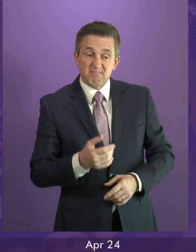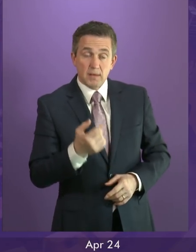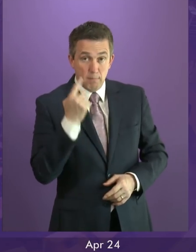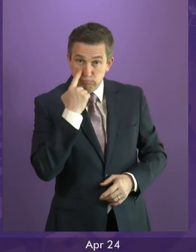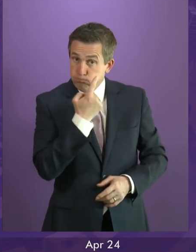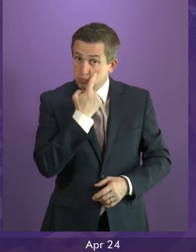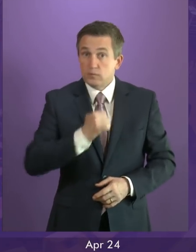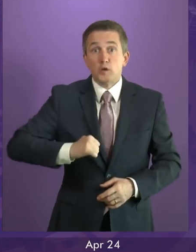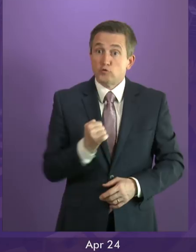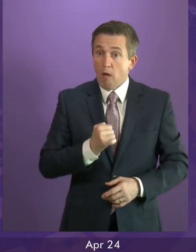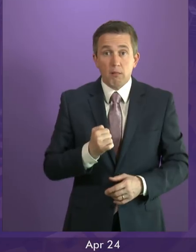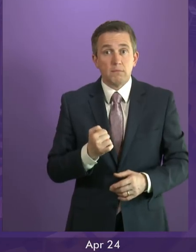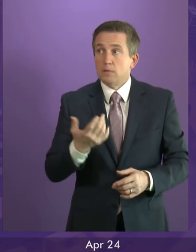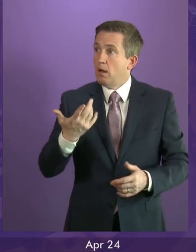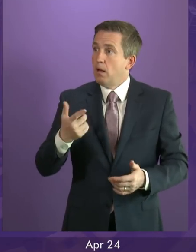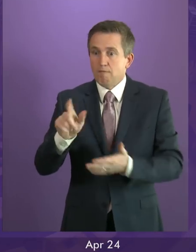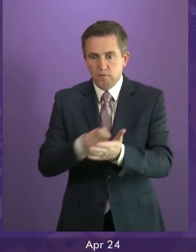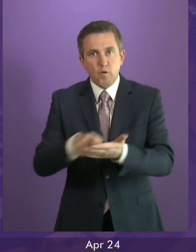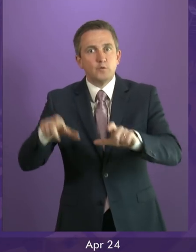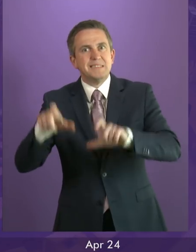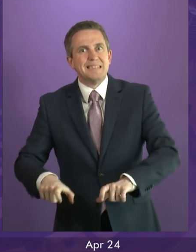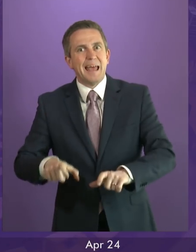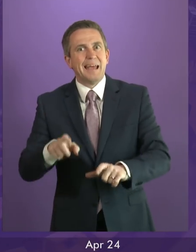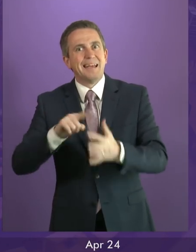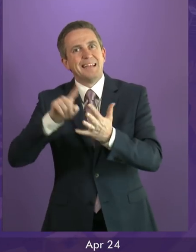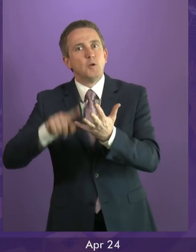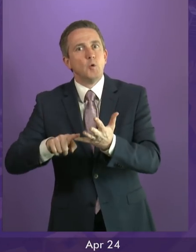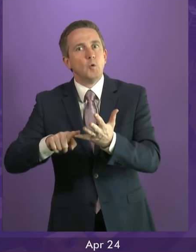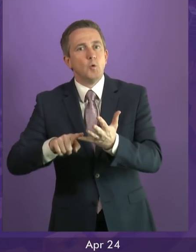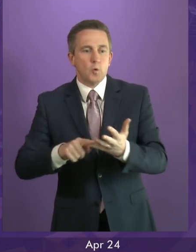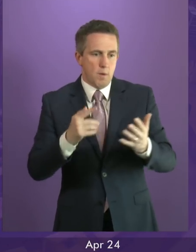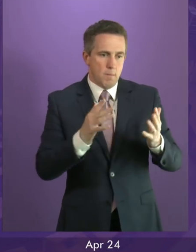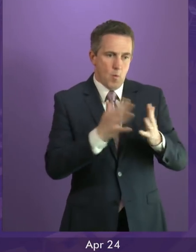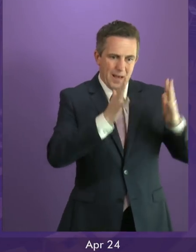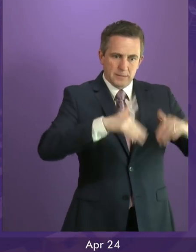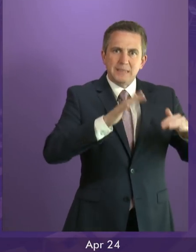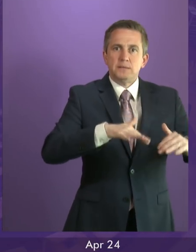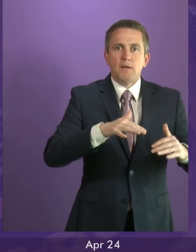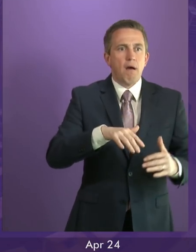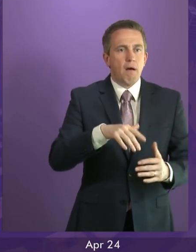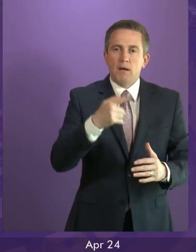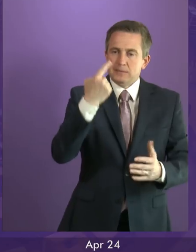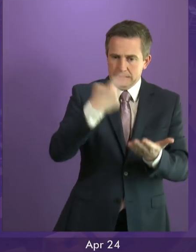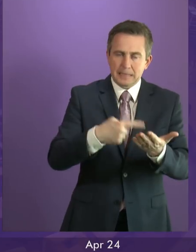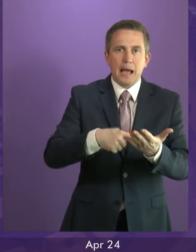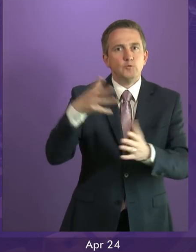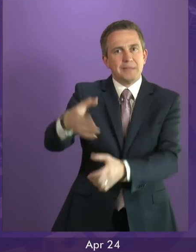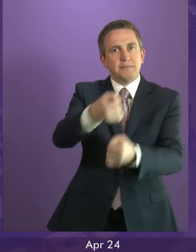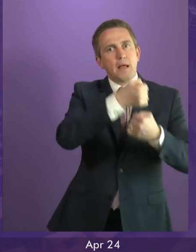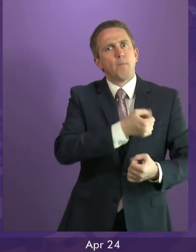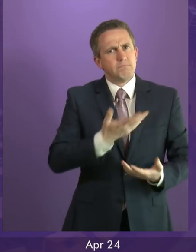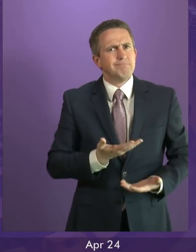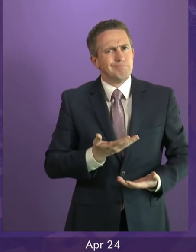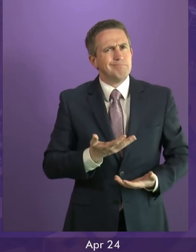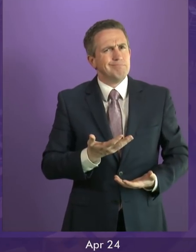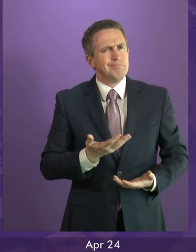Scotland can vote overwhelmingly to stay in the EU and yet still faces being removed with all of the consequences that flow from that. But the essence of